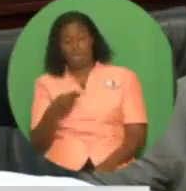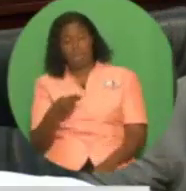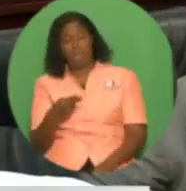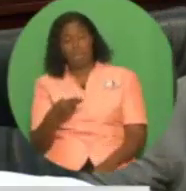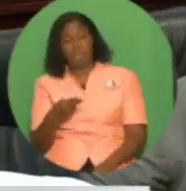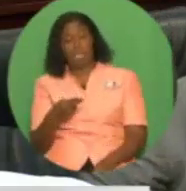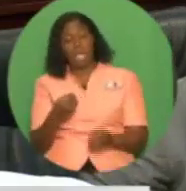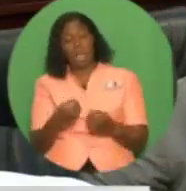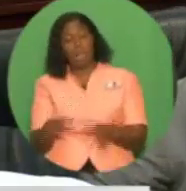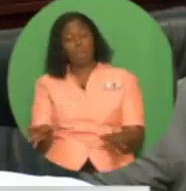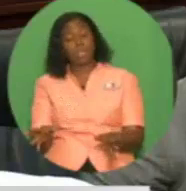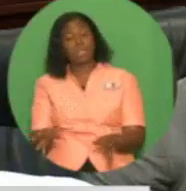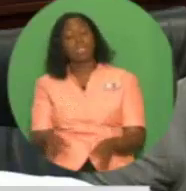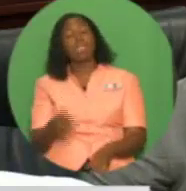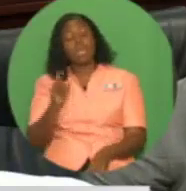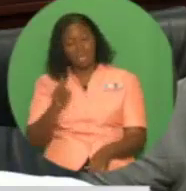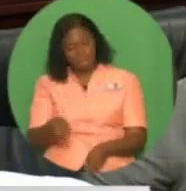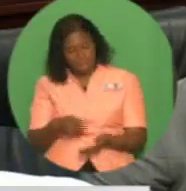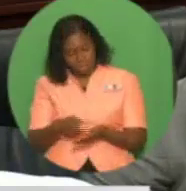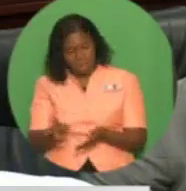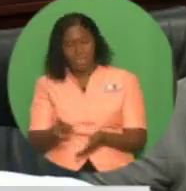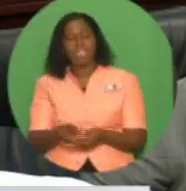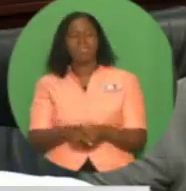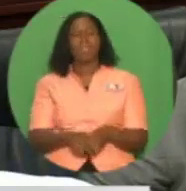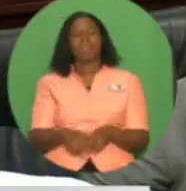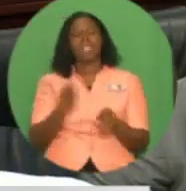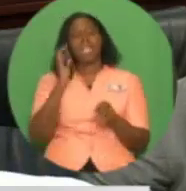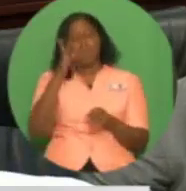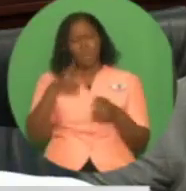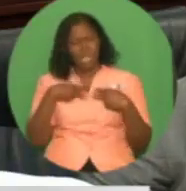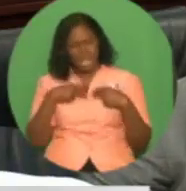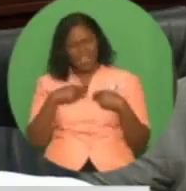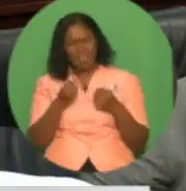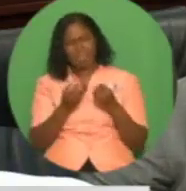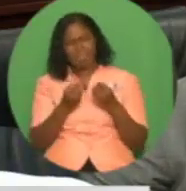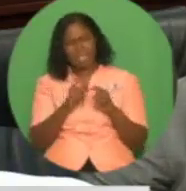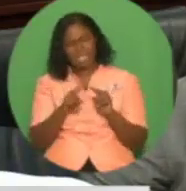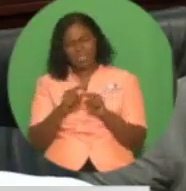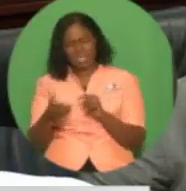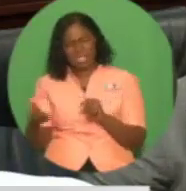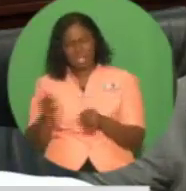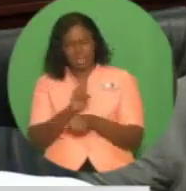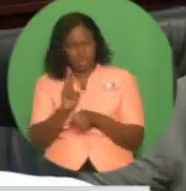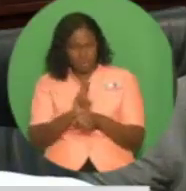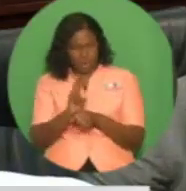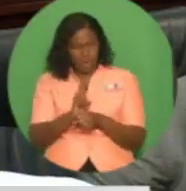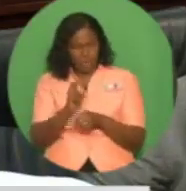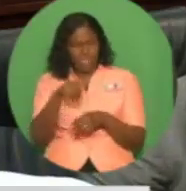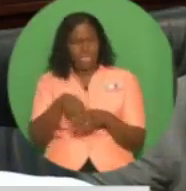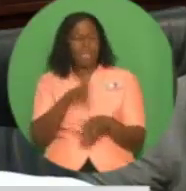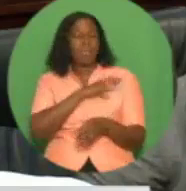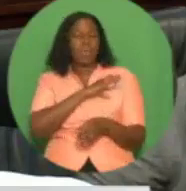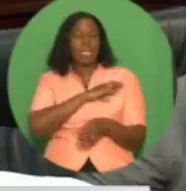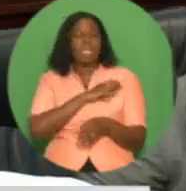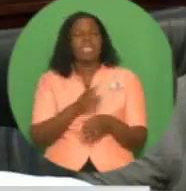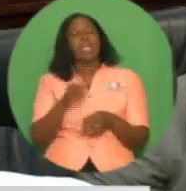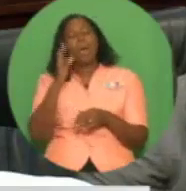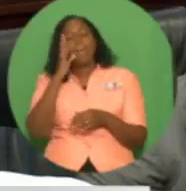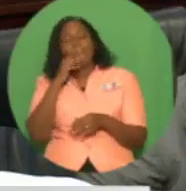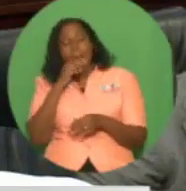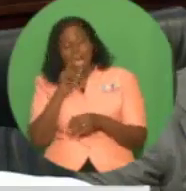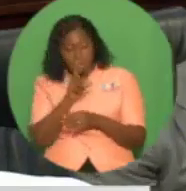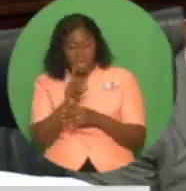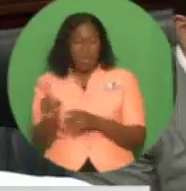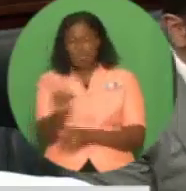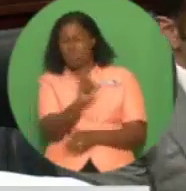-lethal weapons, pepper spray, tasers, mace, rubber bullets, and so on. This would assist the police service in protecting